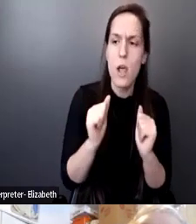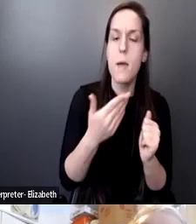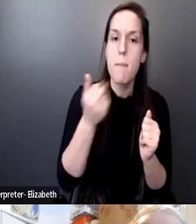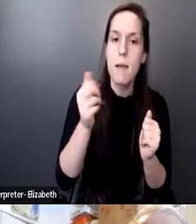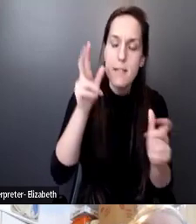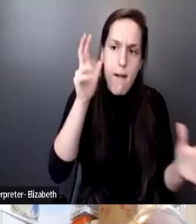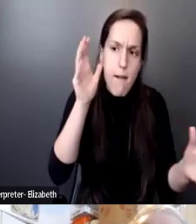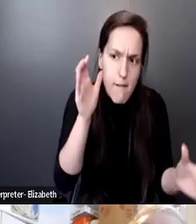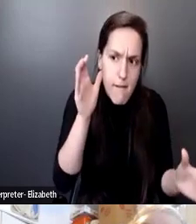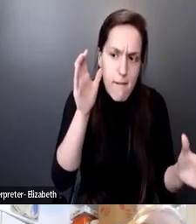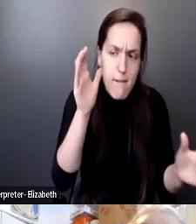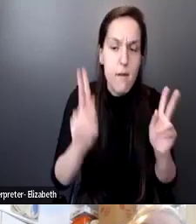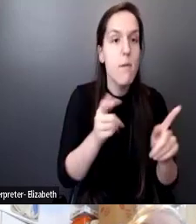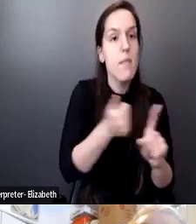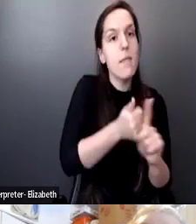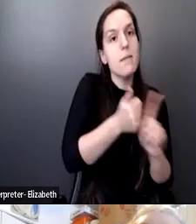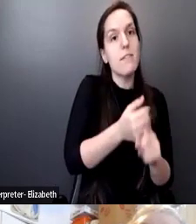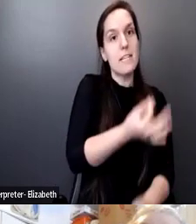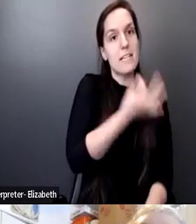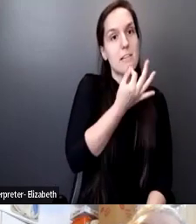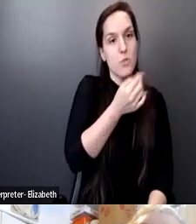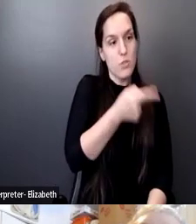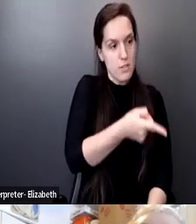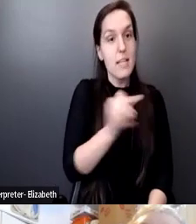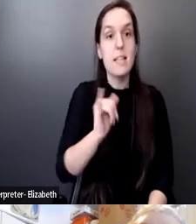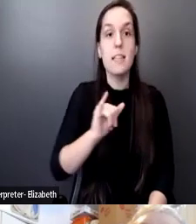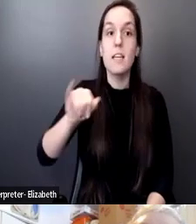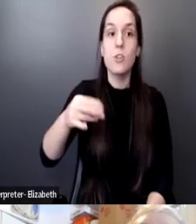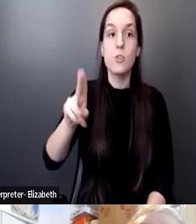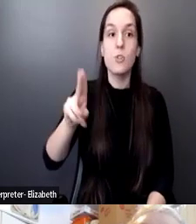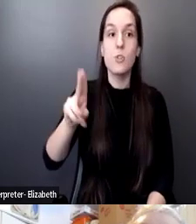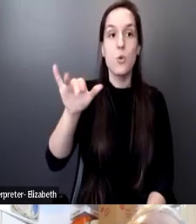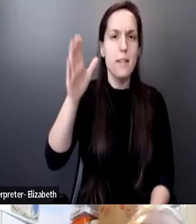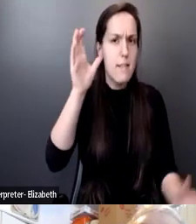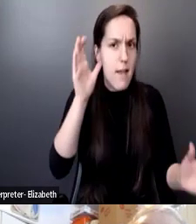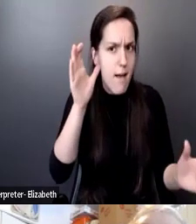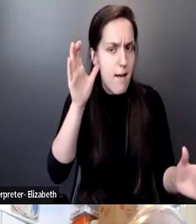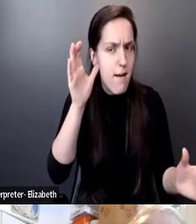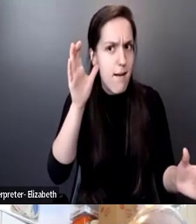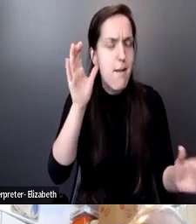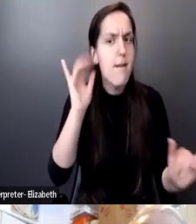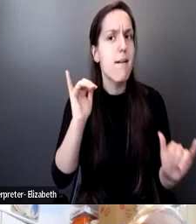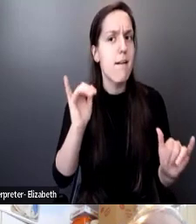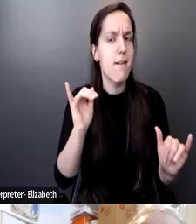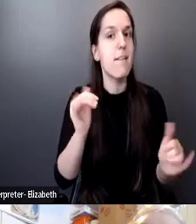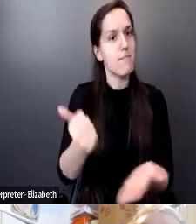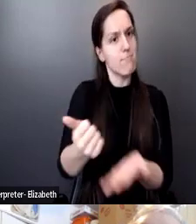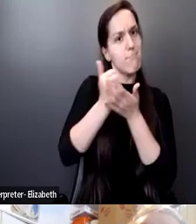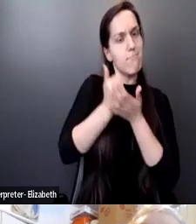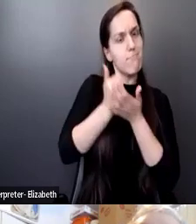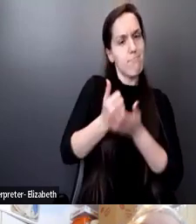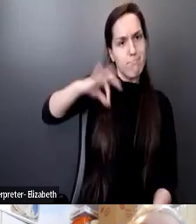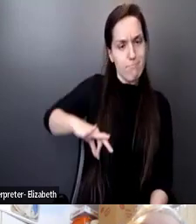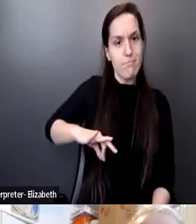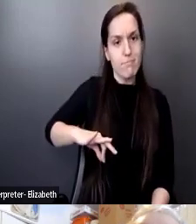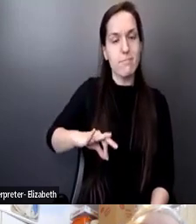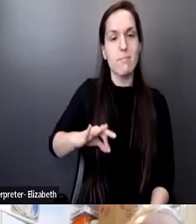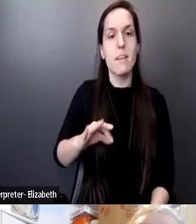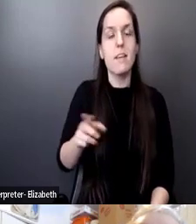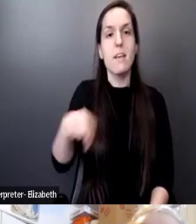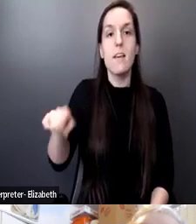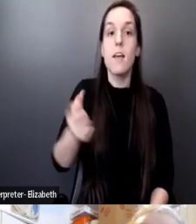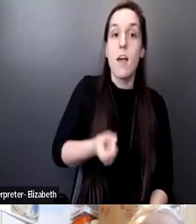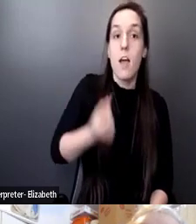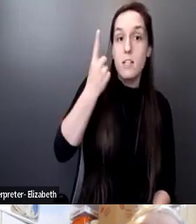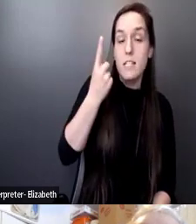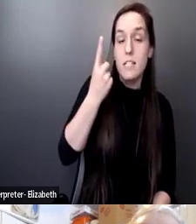the people that are experts like Julie and other folks at CCDC and other groups to understand both